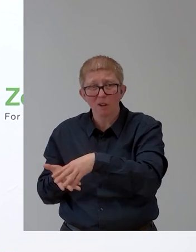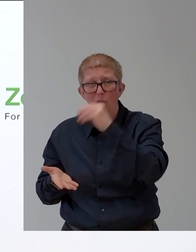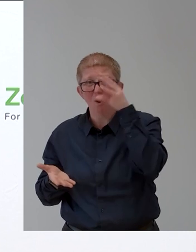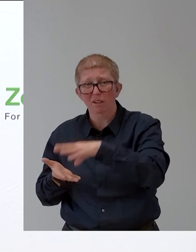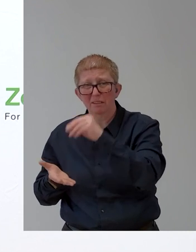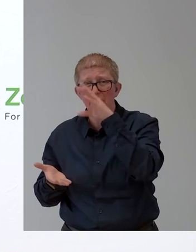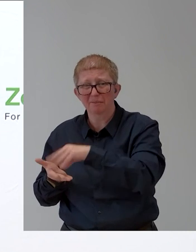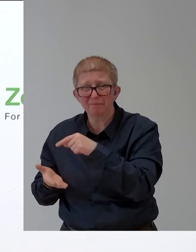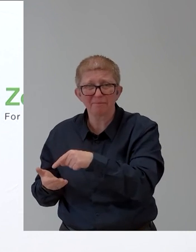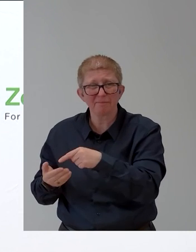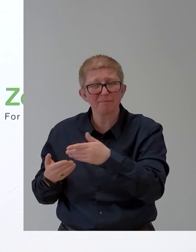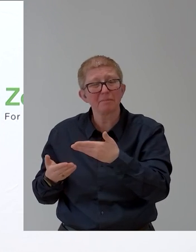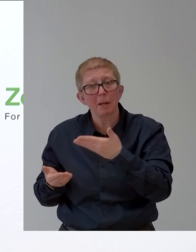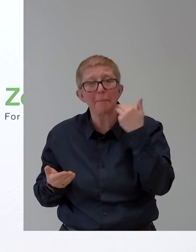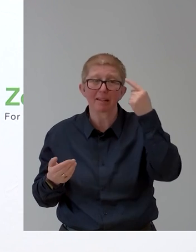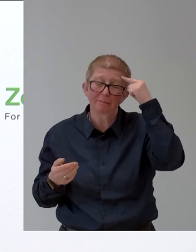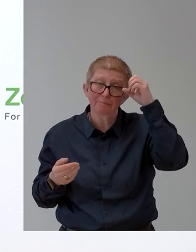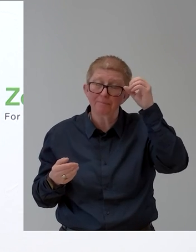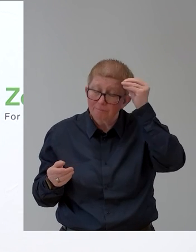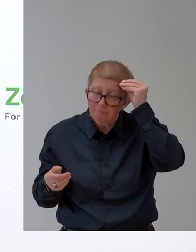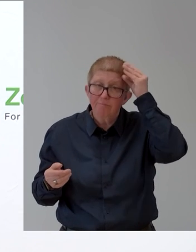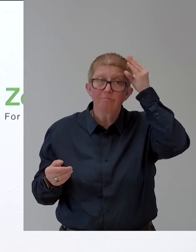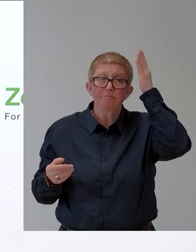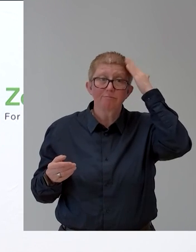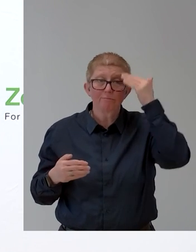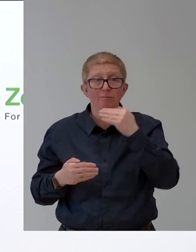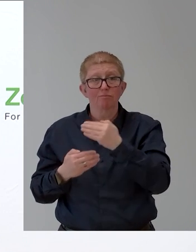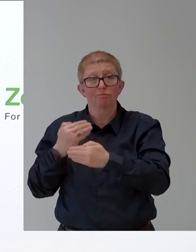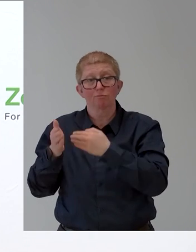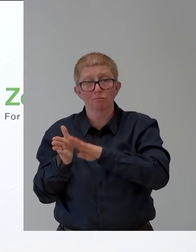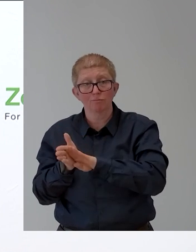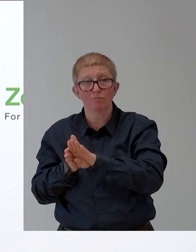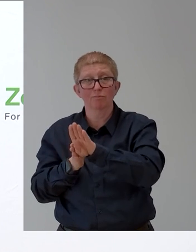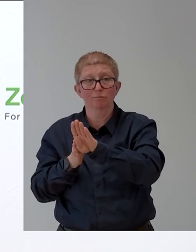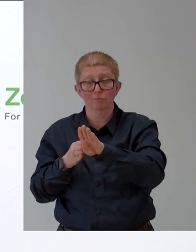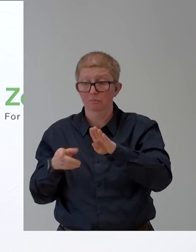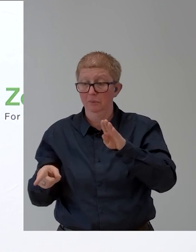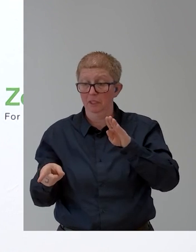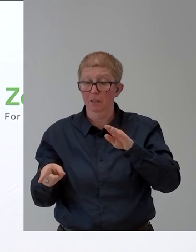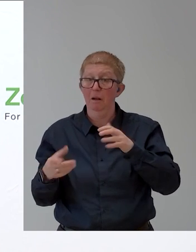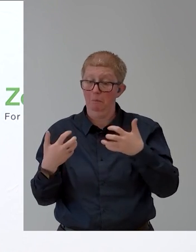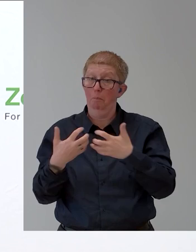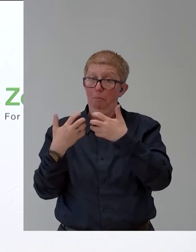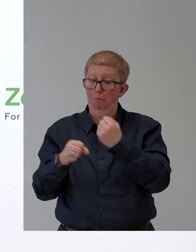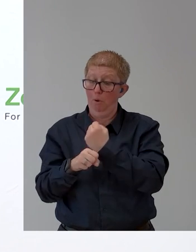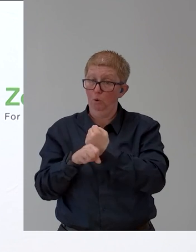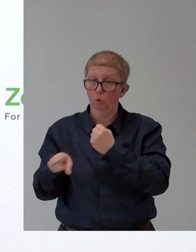is a very, very good idea and an innovative product. I guess,